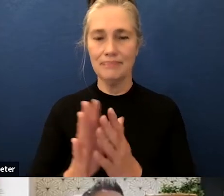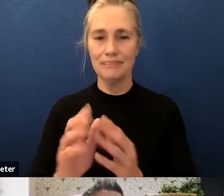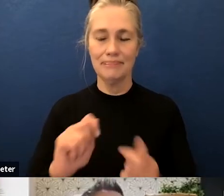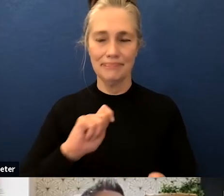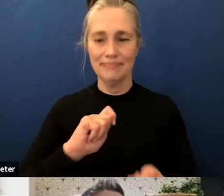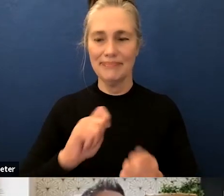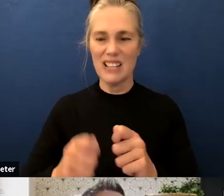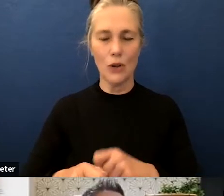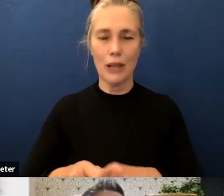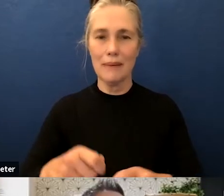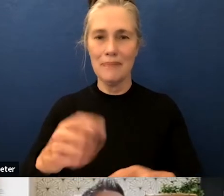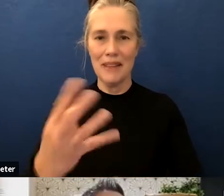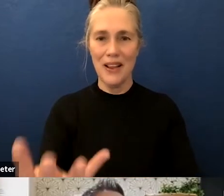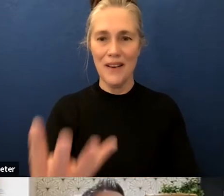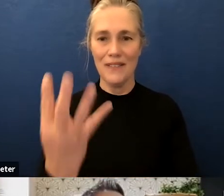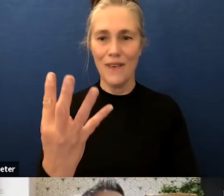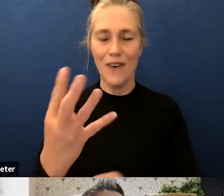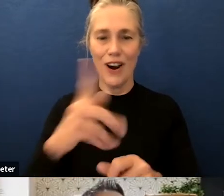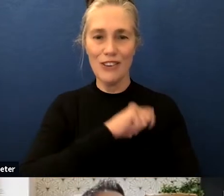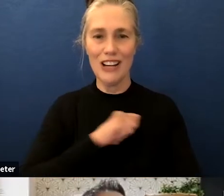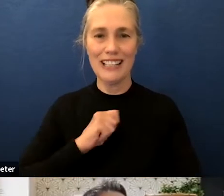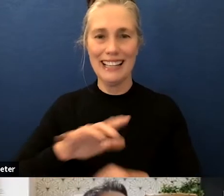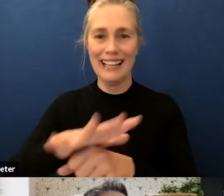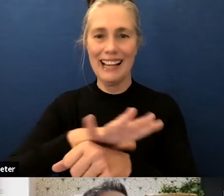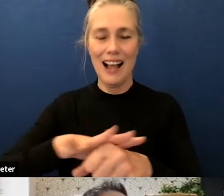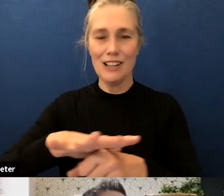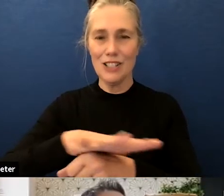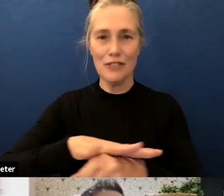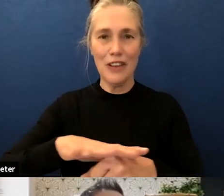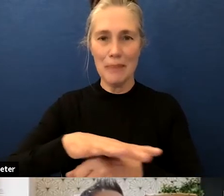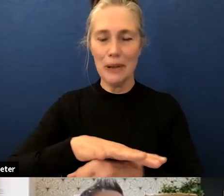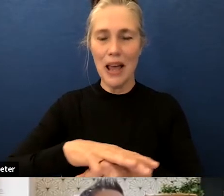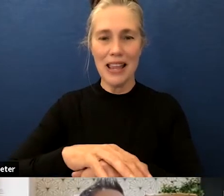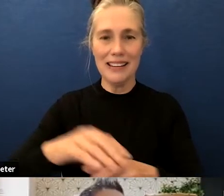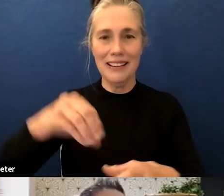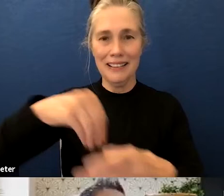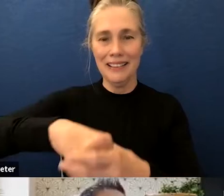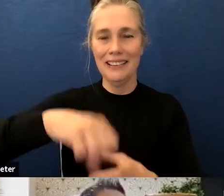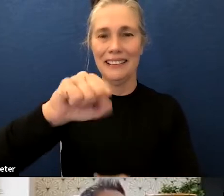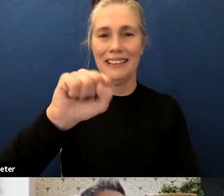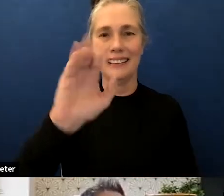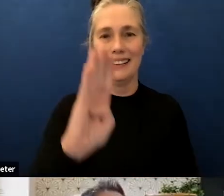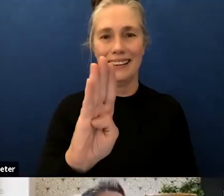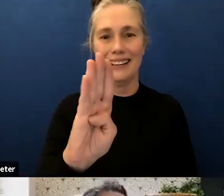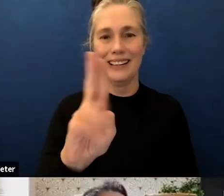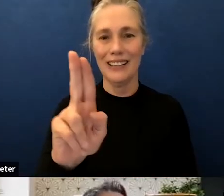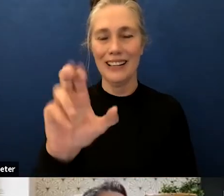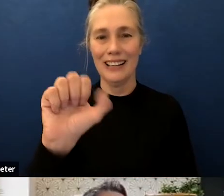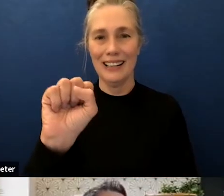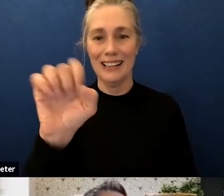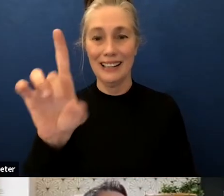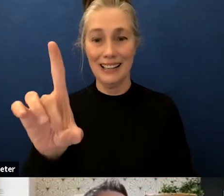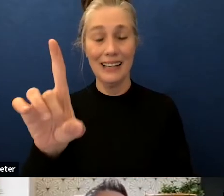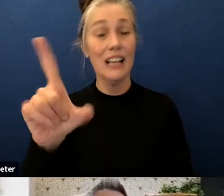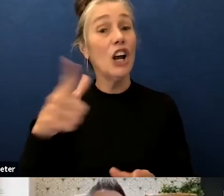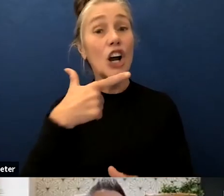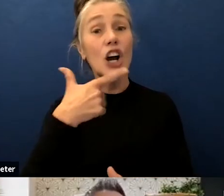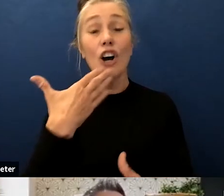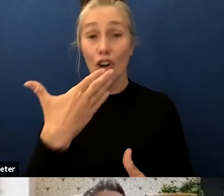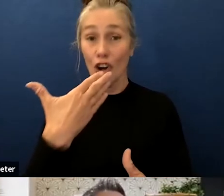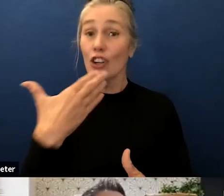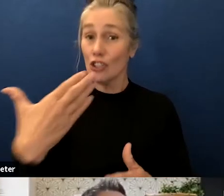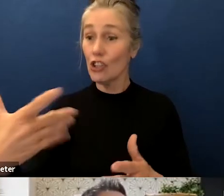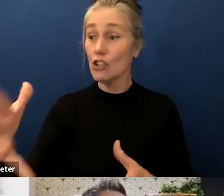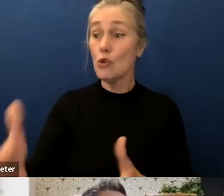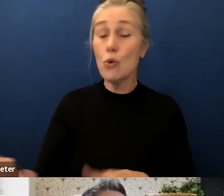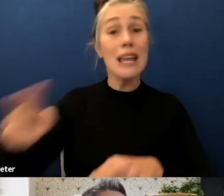four of the trusty areas within santa barbara unified um which was you know good to get more representation in there